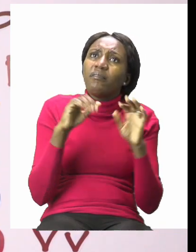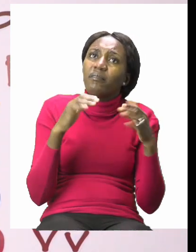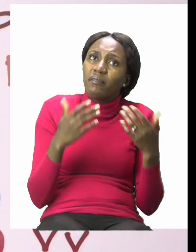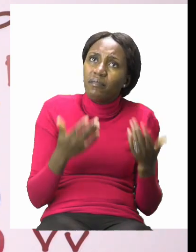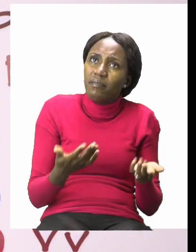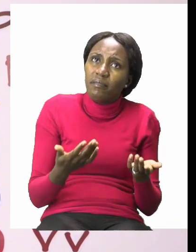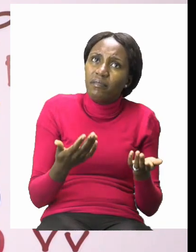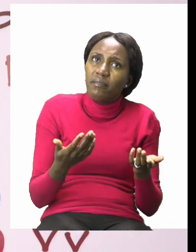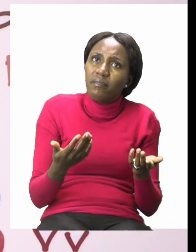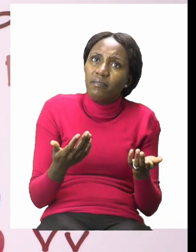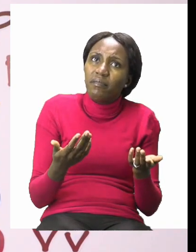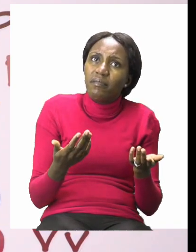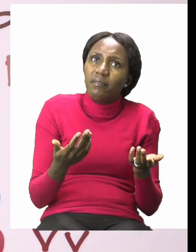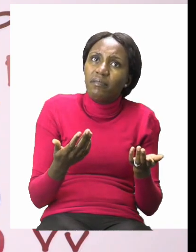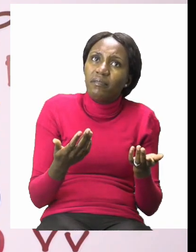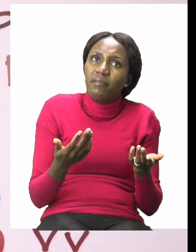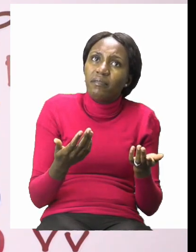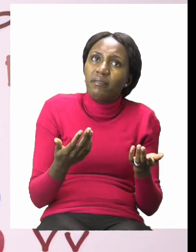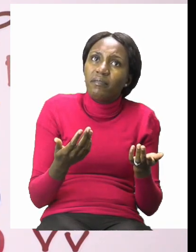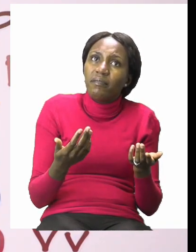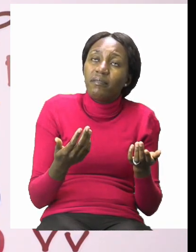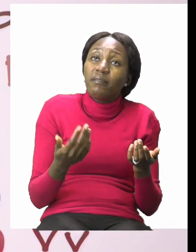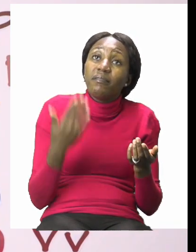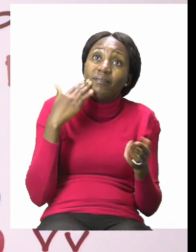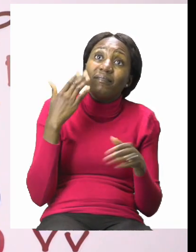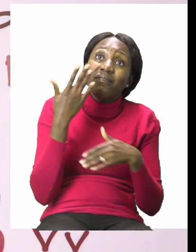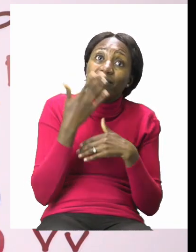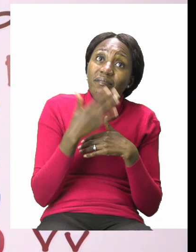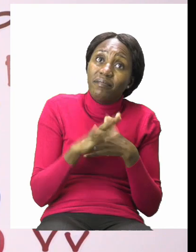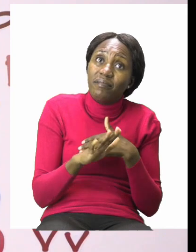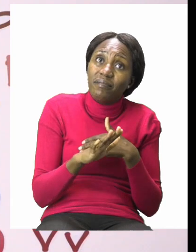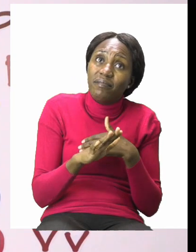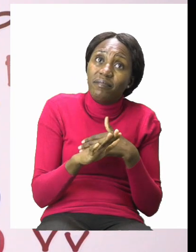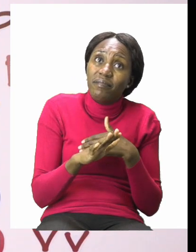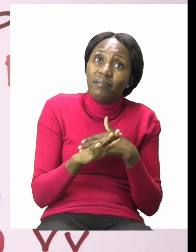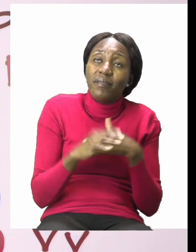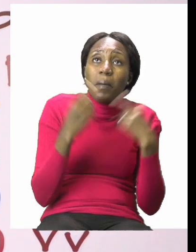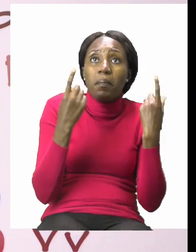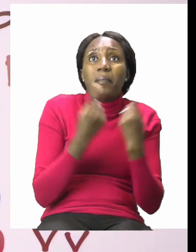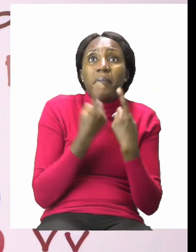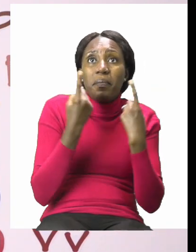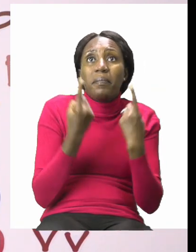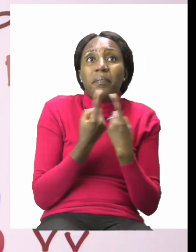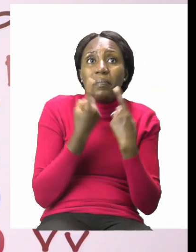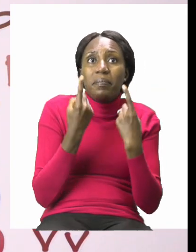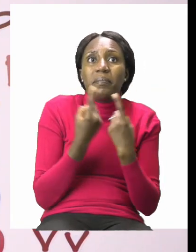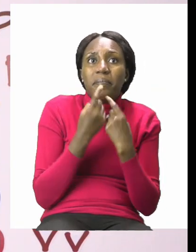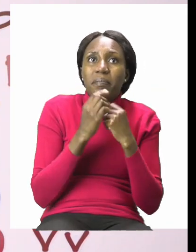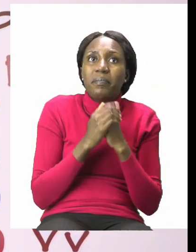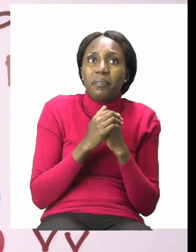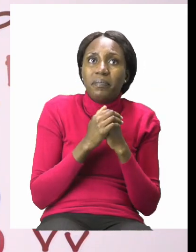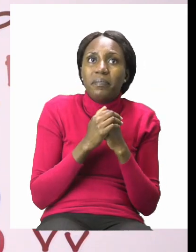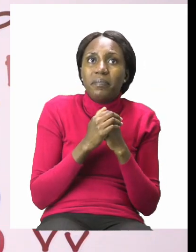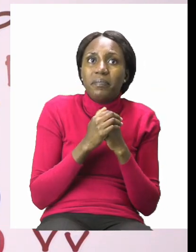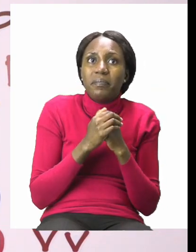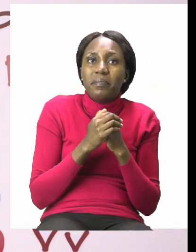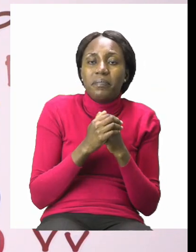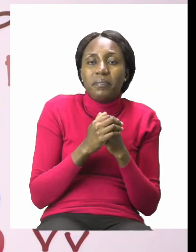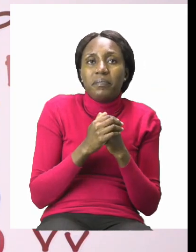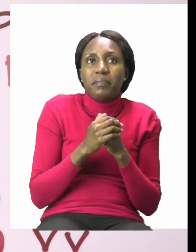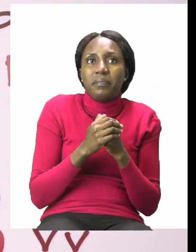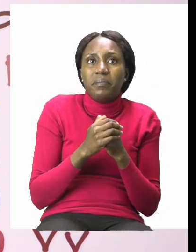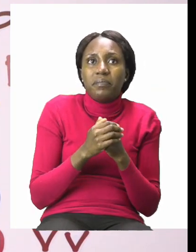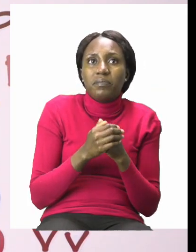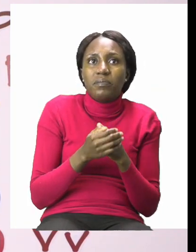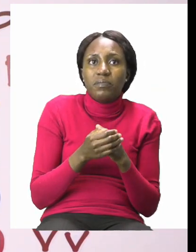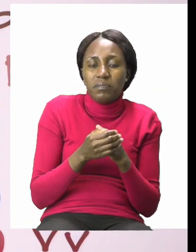can use in them. And then after that, you can play your game. Remember, the cards are down on the floor and you